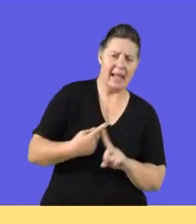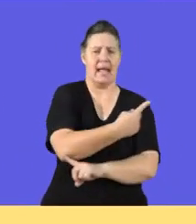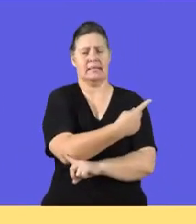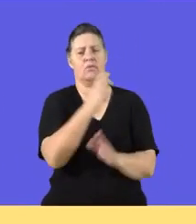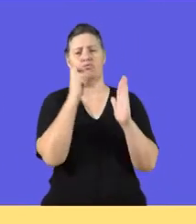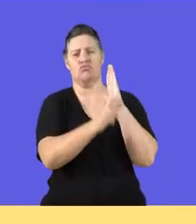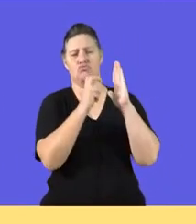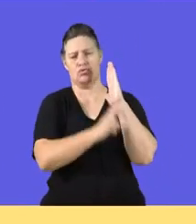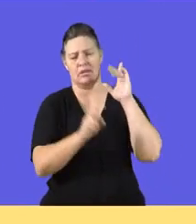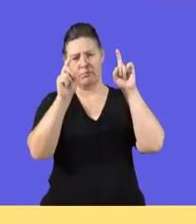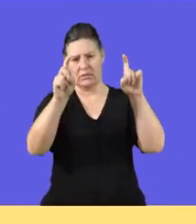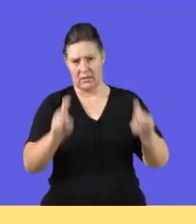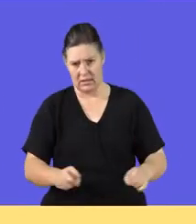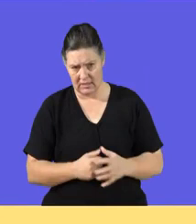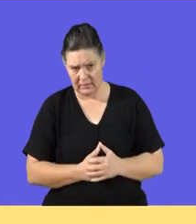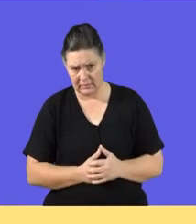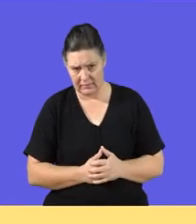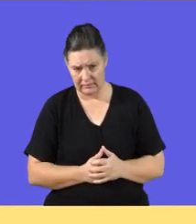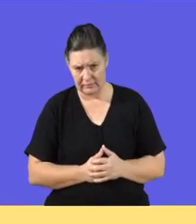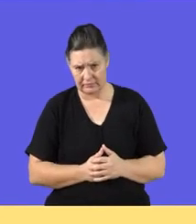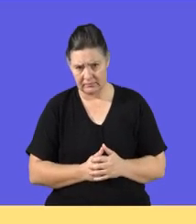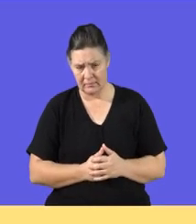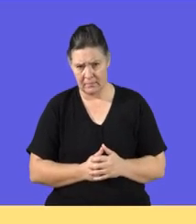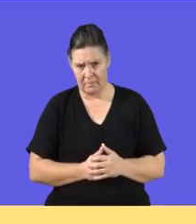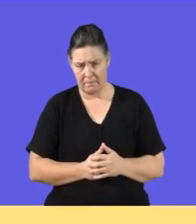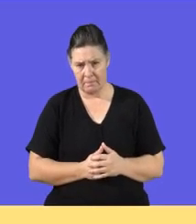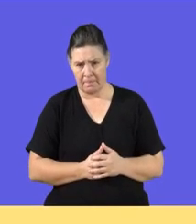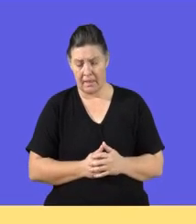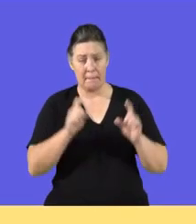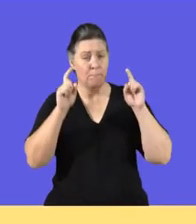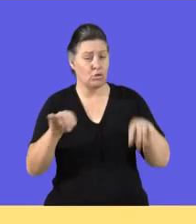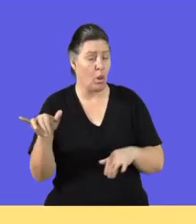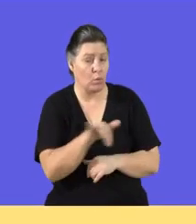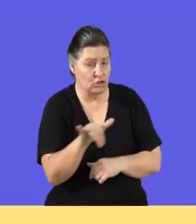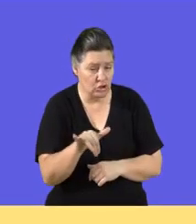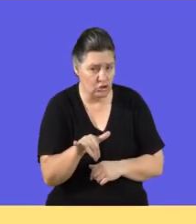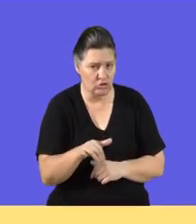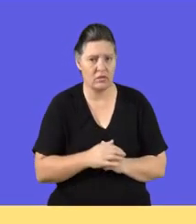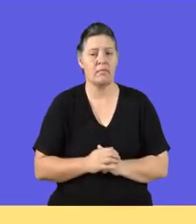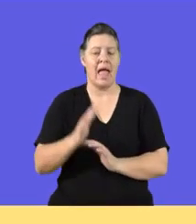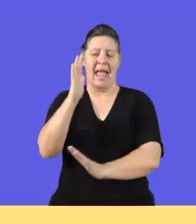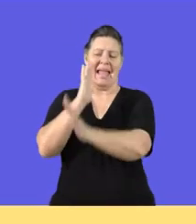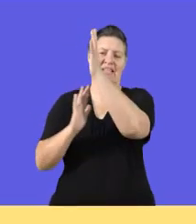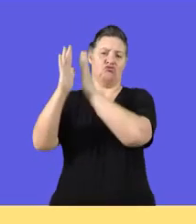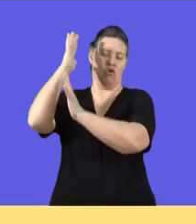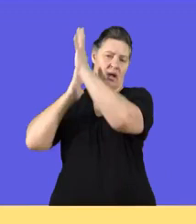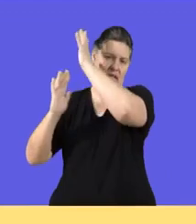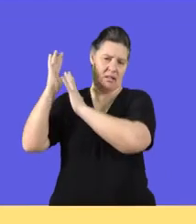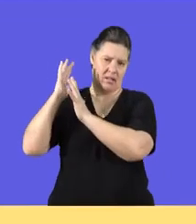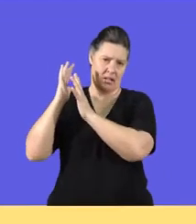will be going against, it will be going against which principle? The